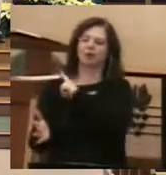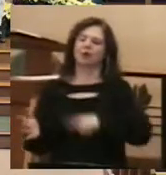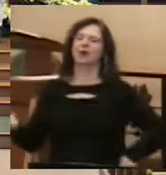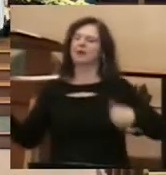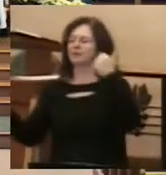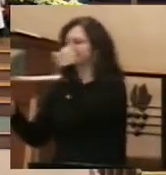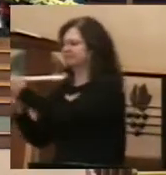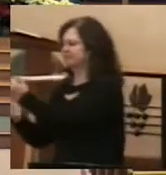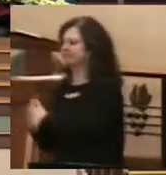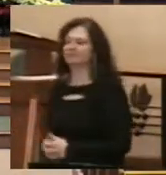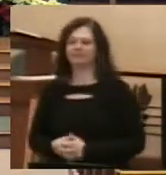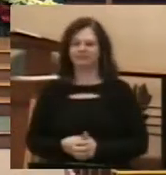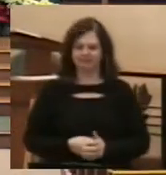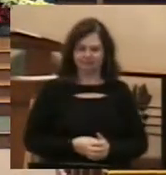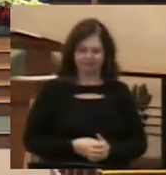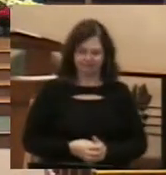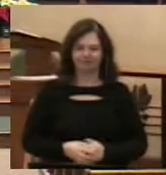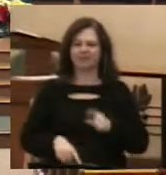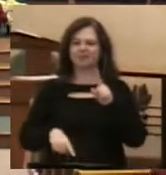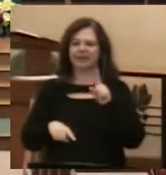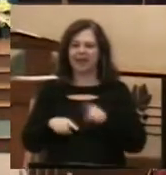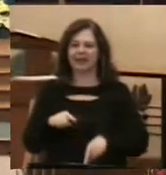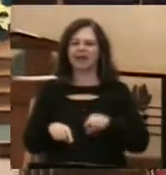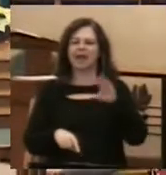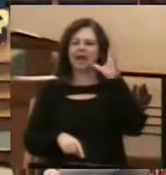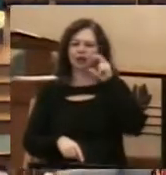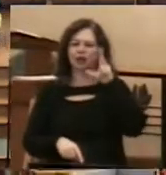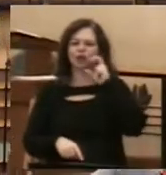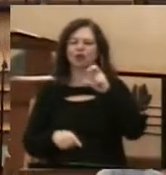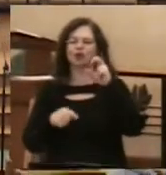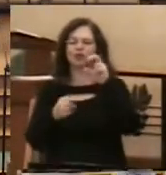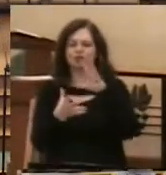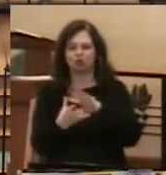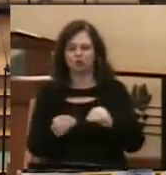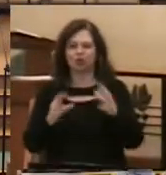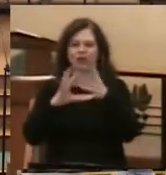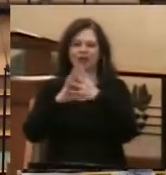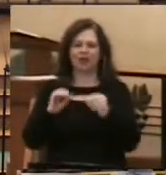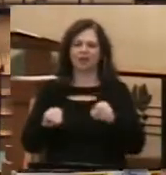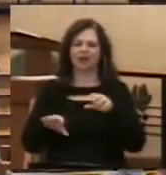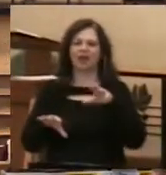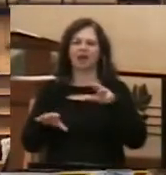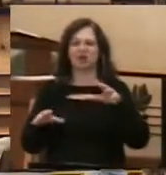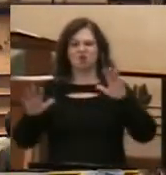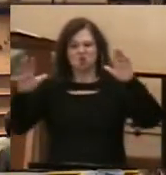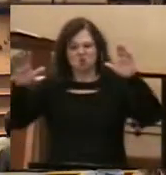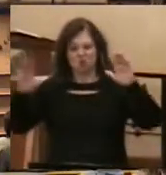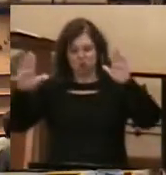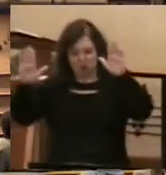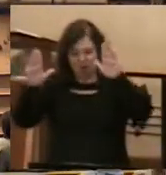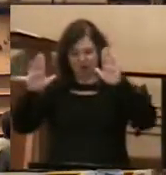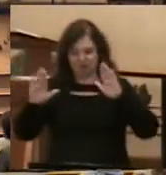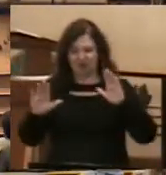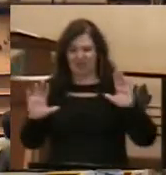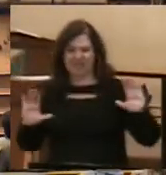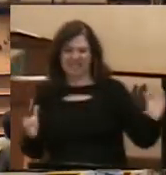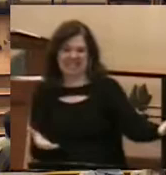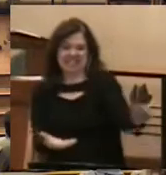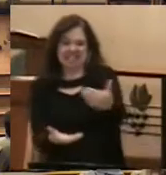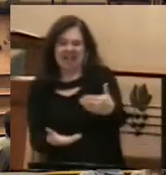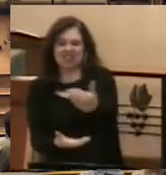You can't hear the story of the Great Catch from the Gospel of Luke today and not add another fishing story.